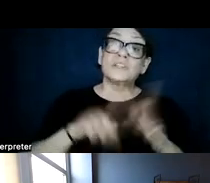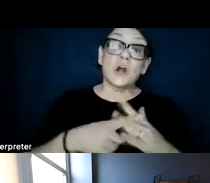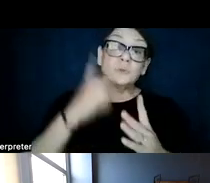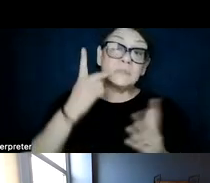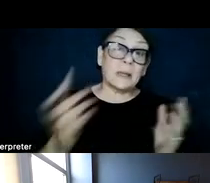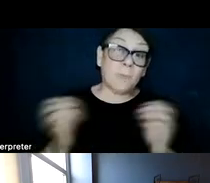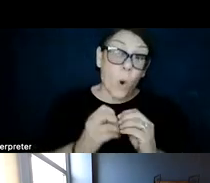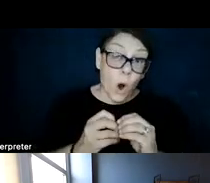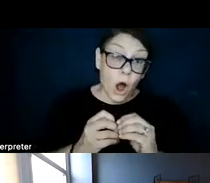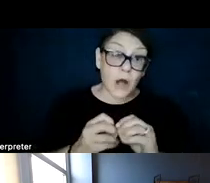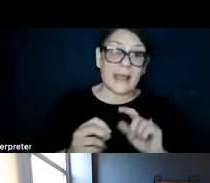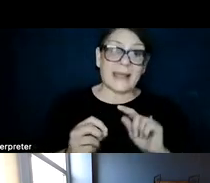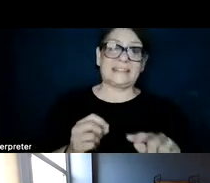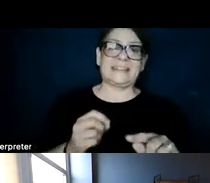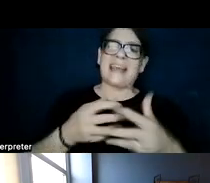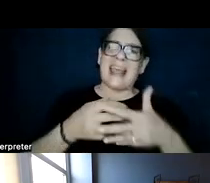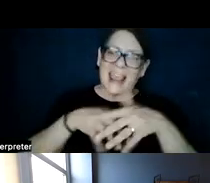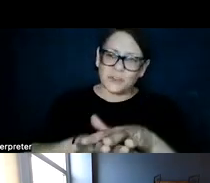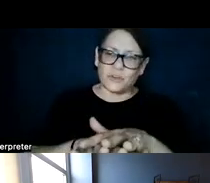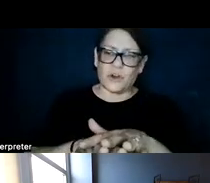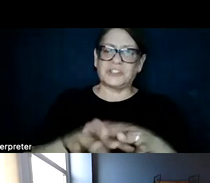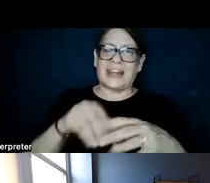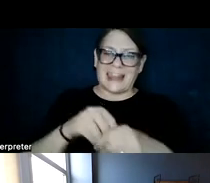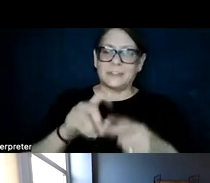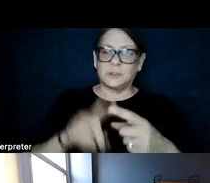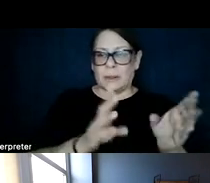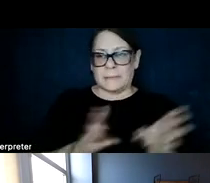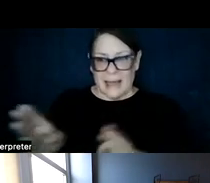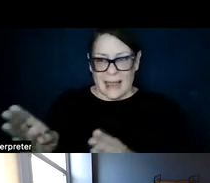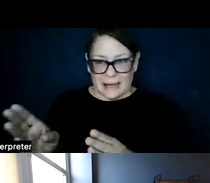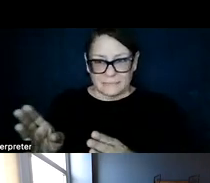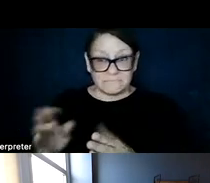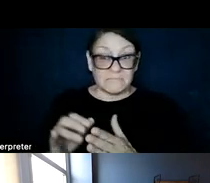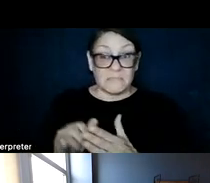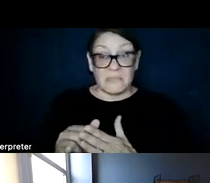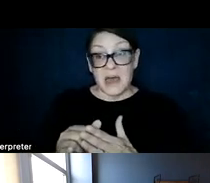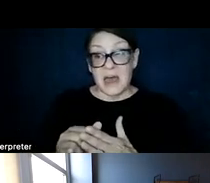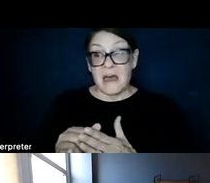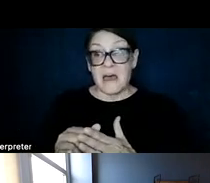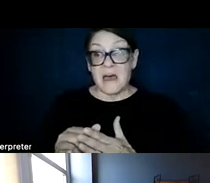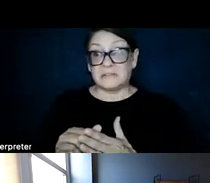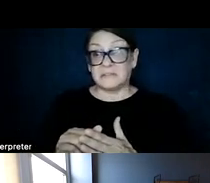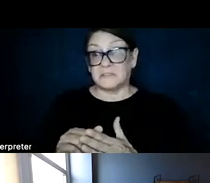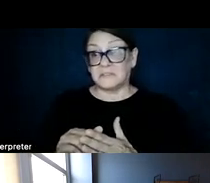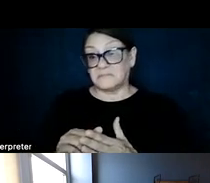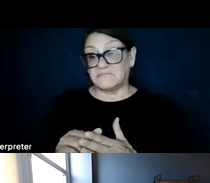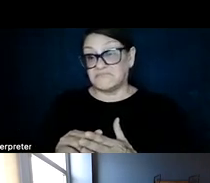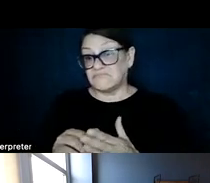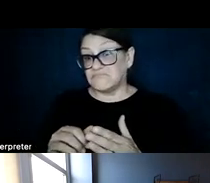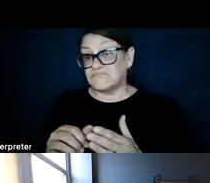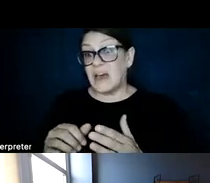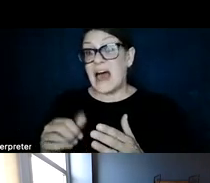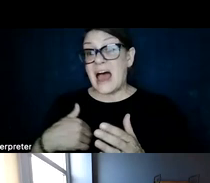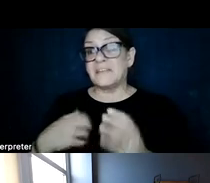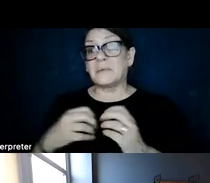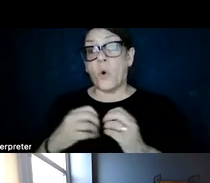is this actual integration into energy planning, which is coming out, manifesting in the form of these land use screens